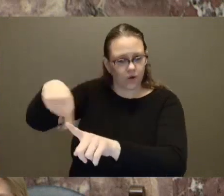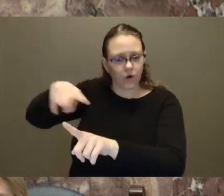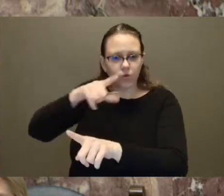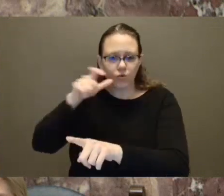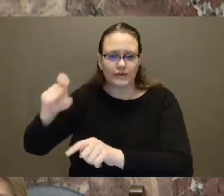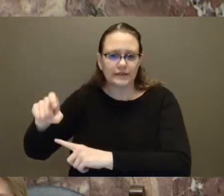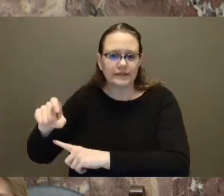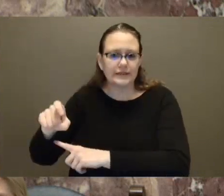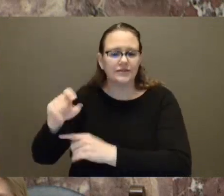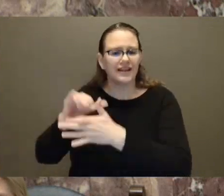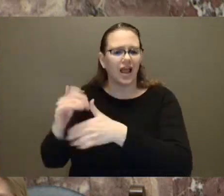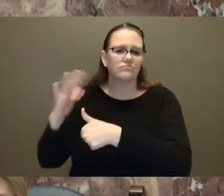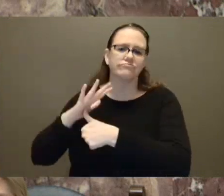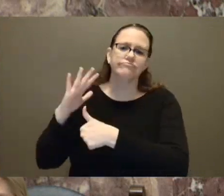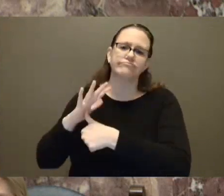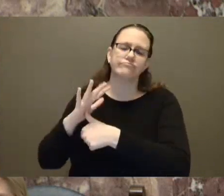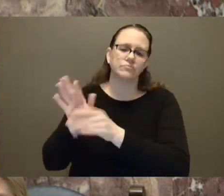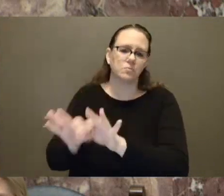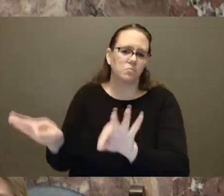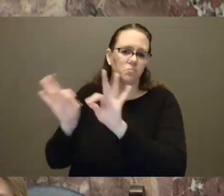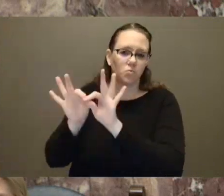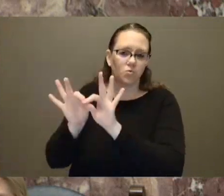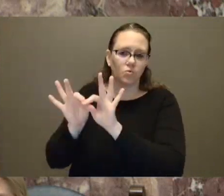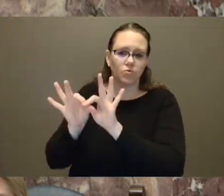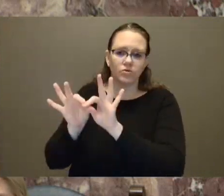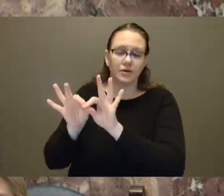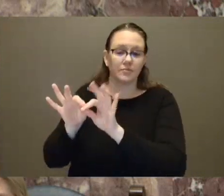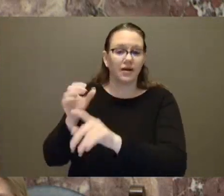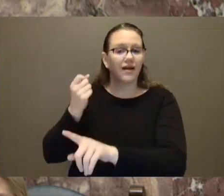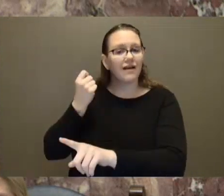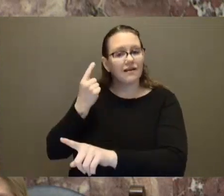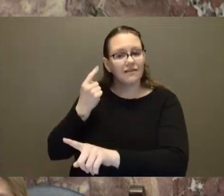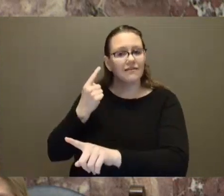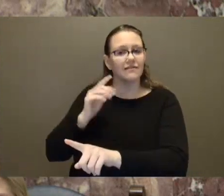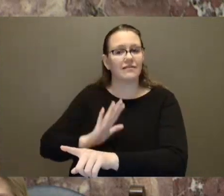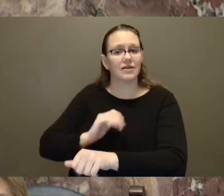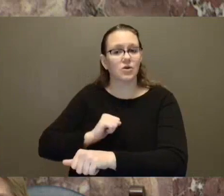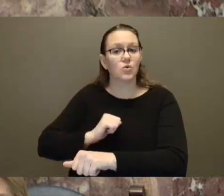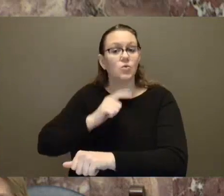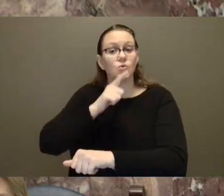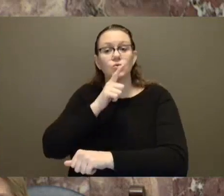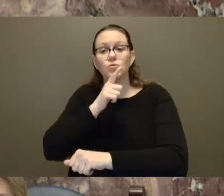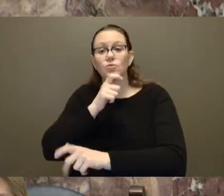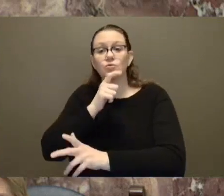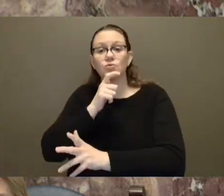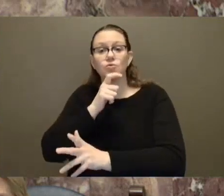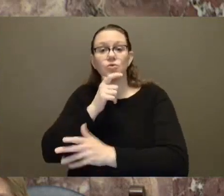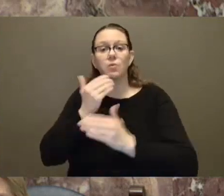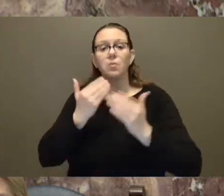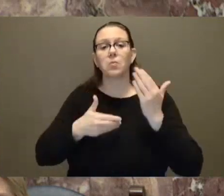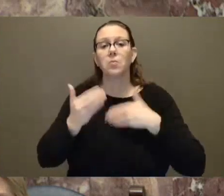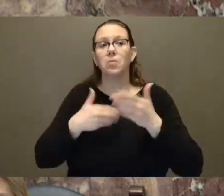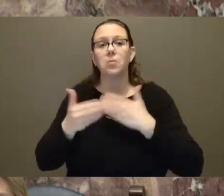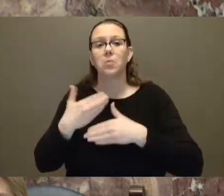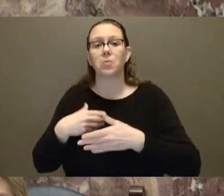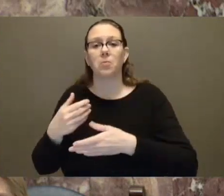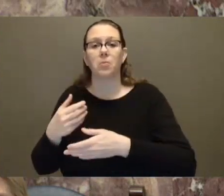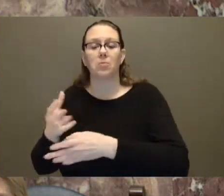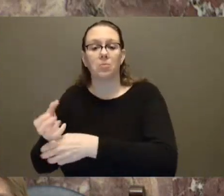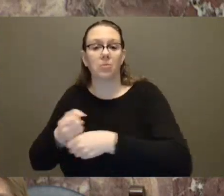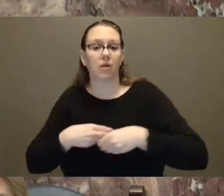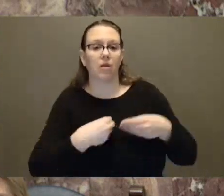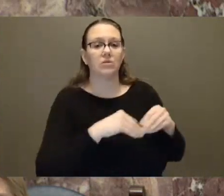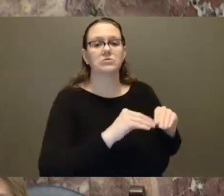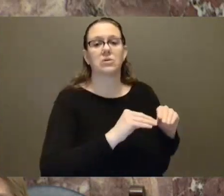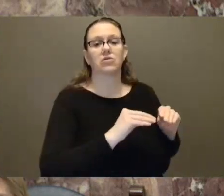production, importation and exportation. This is where we focus our efforts here in Vancouver. Honourable Speaker, we have